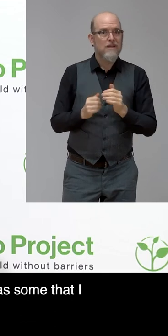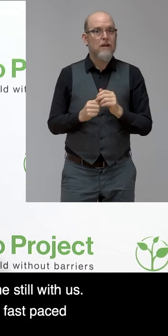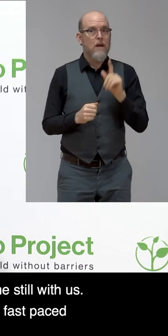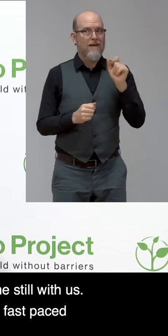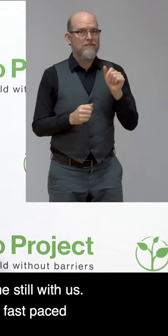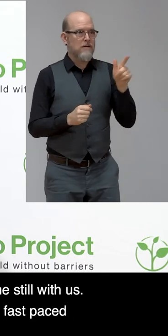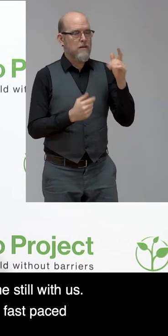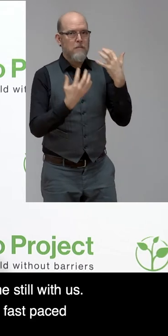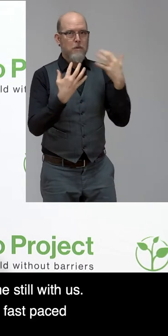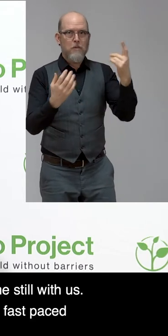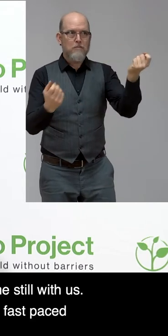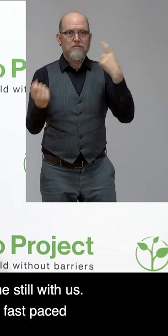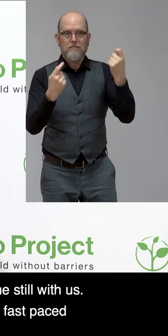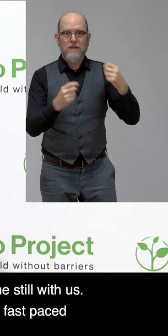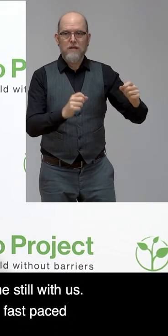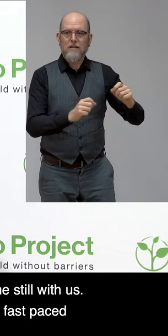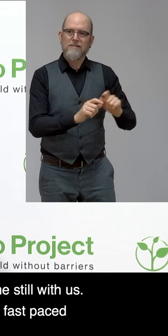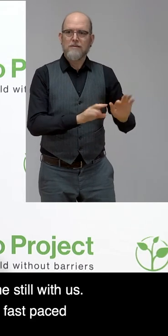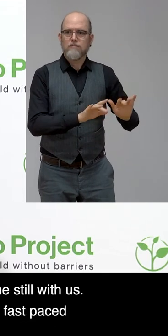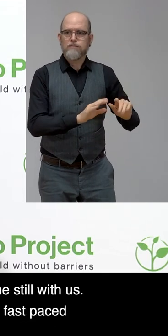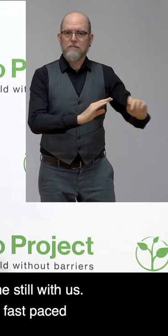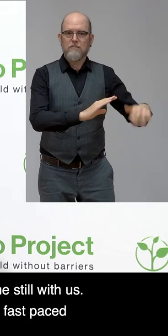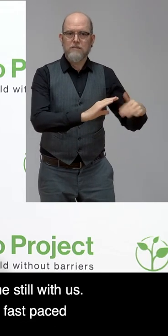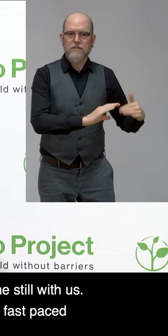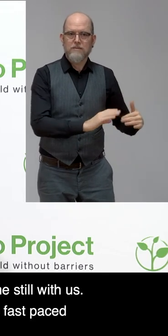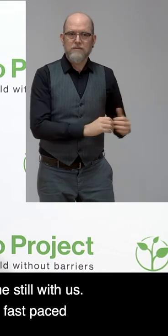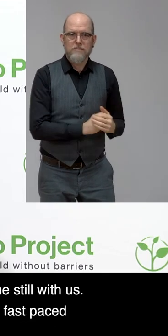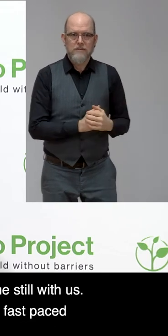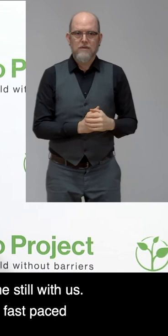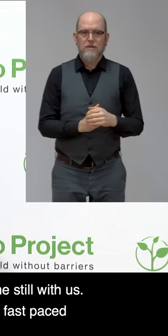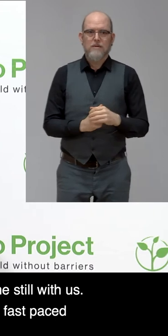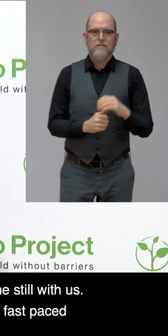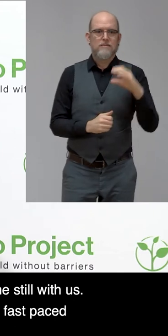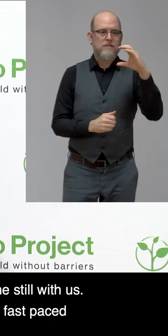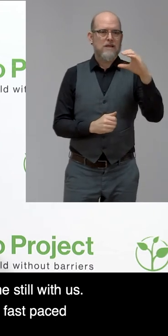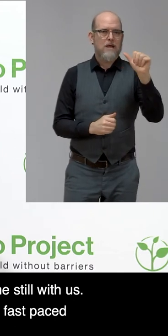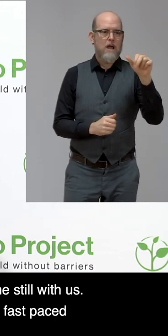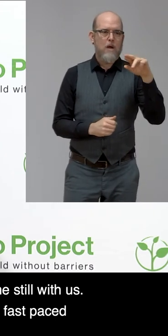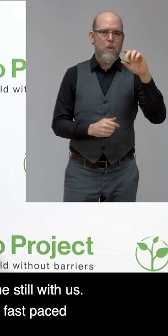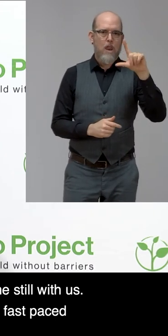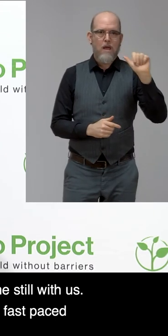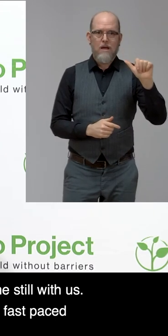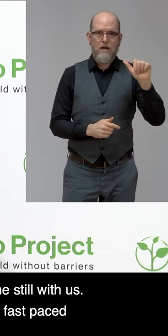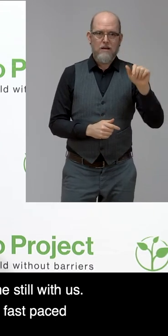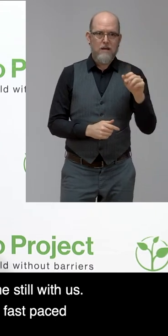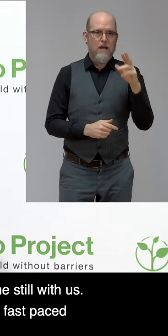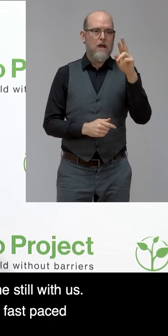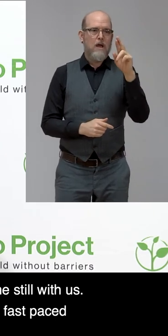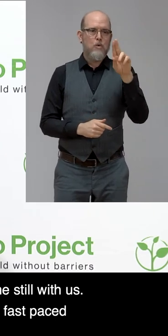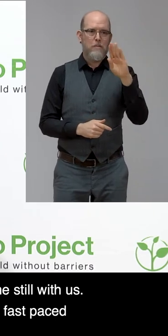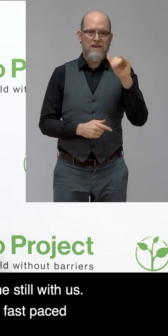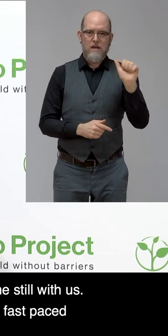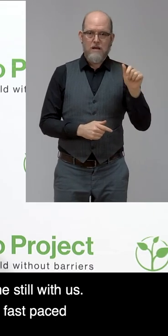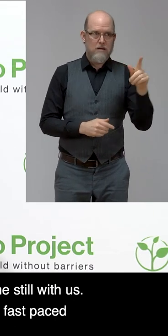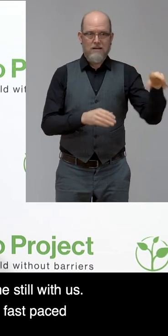And we also have Carola Rubia from Fundación Descubelme, who's still with us. So in the next 15 minutes or so, we hopefully have a